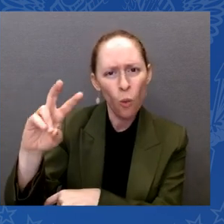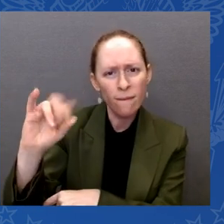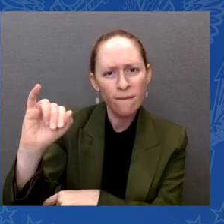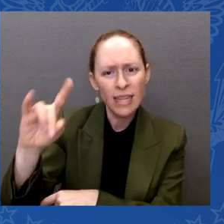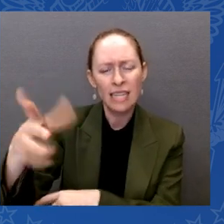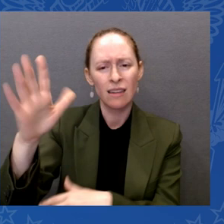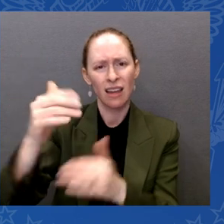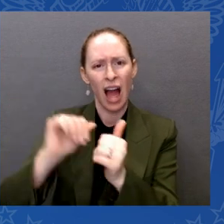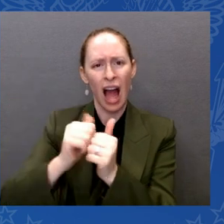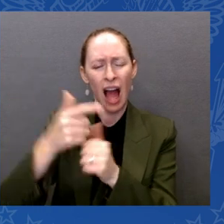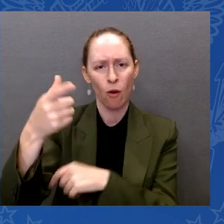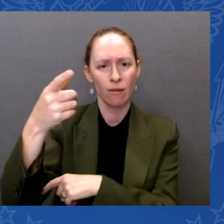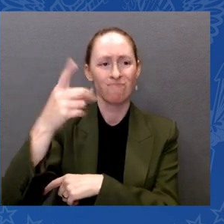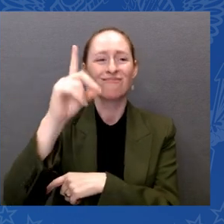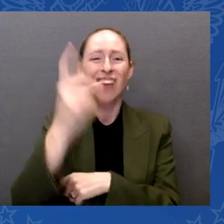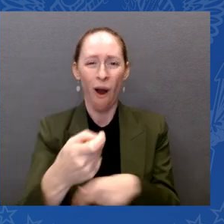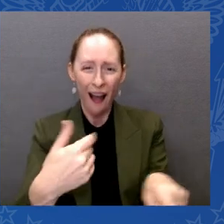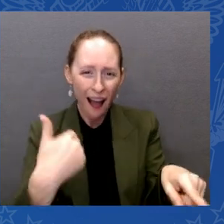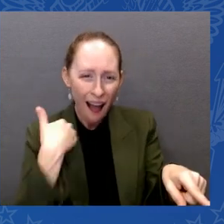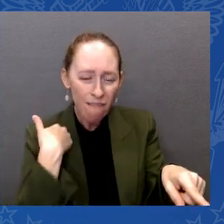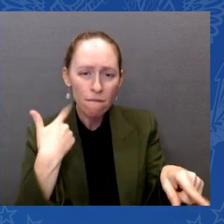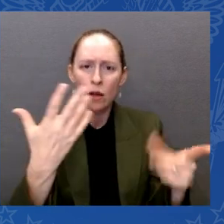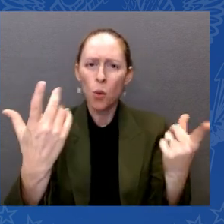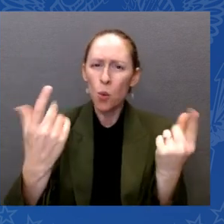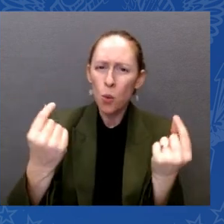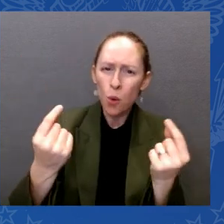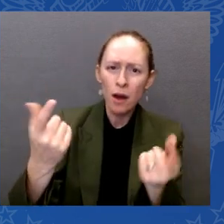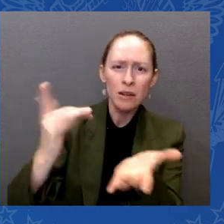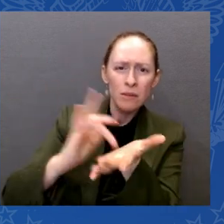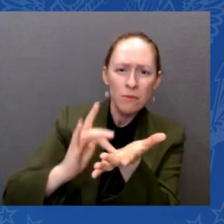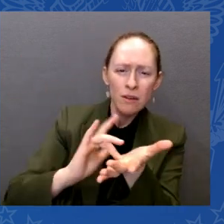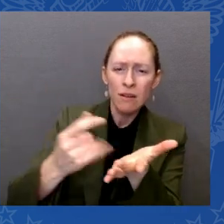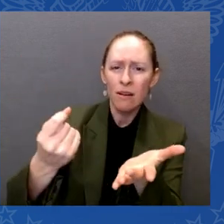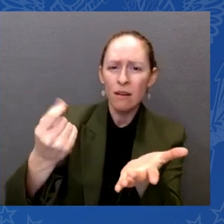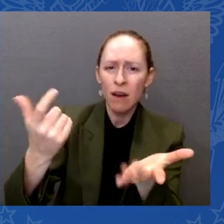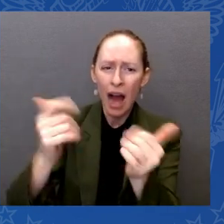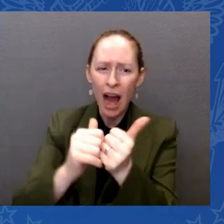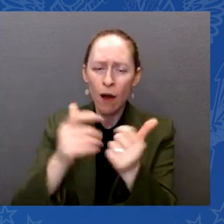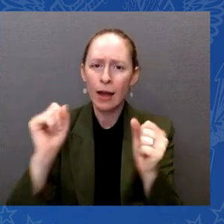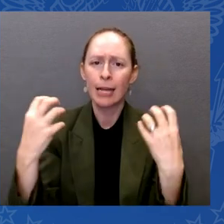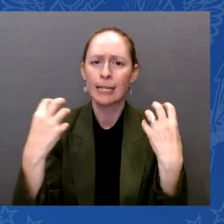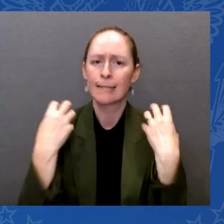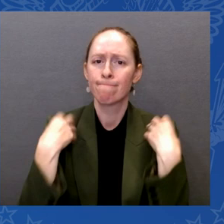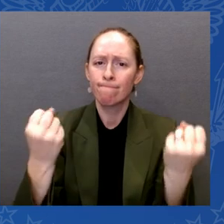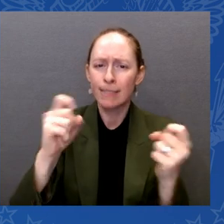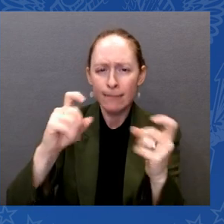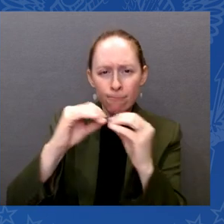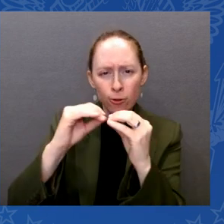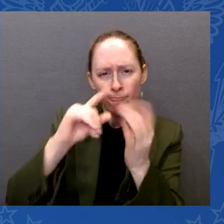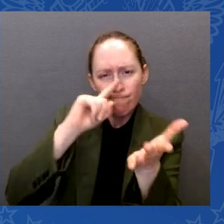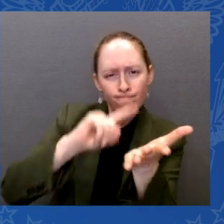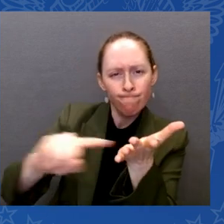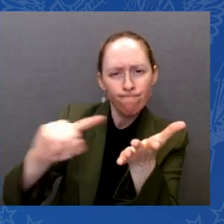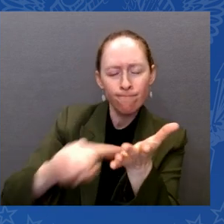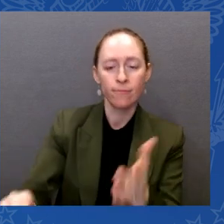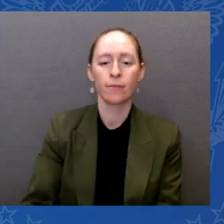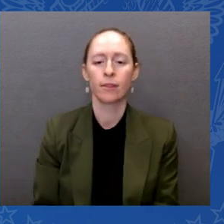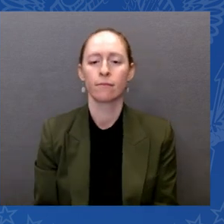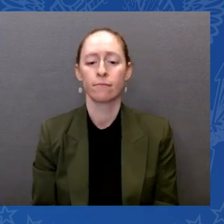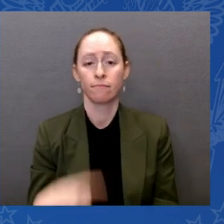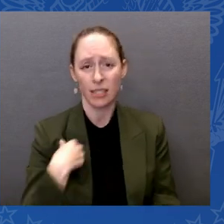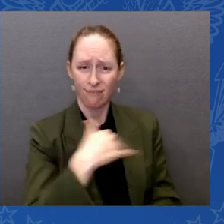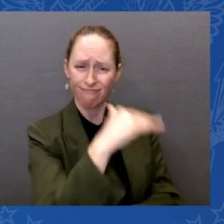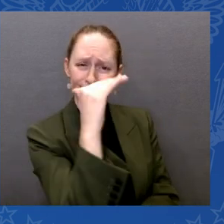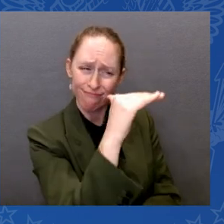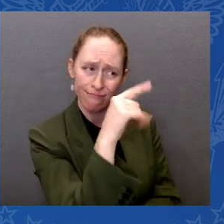call on Congress to provide the resources we need to deal with COVID across the board. We followed up with the Inflation